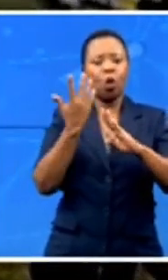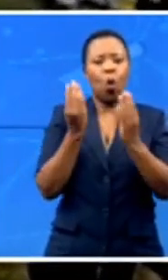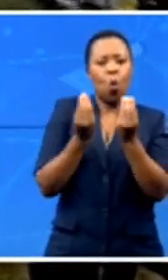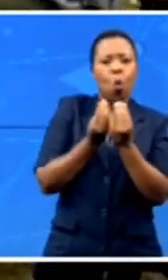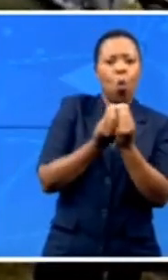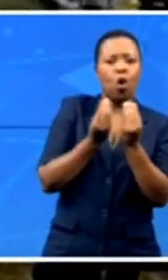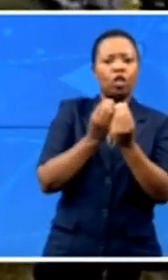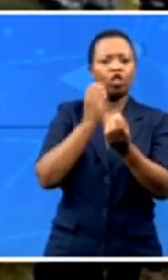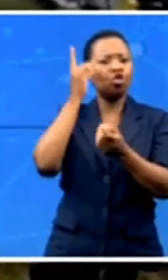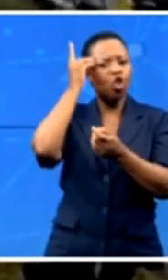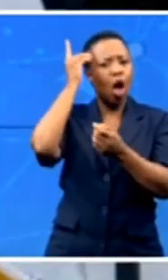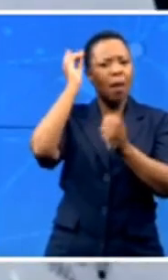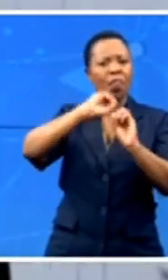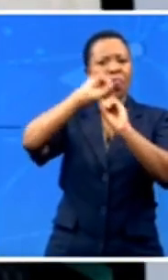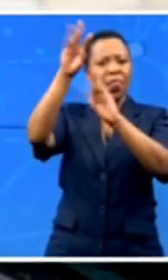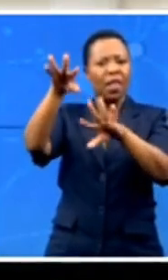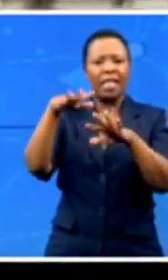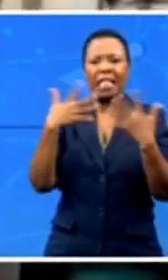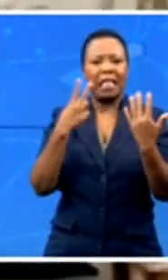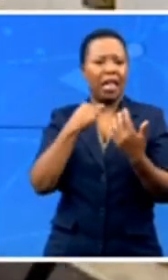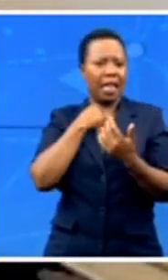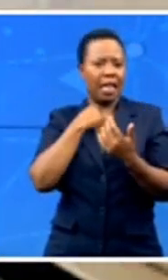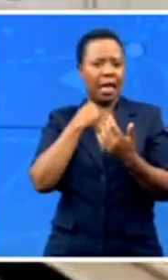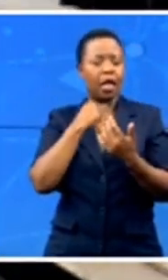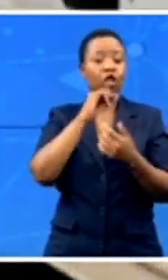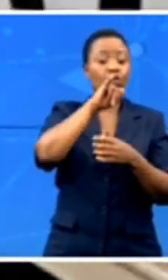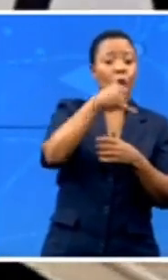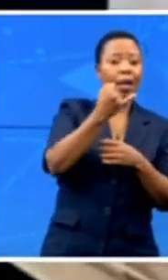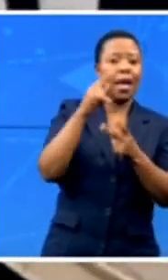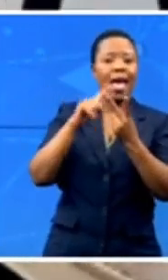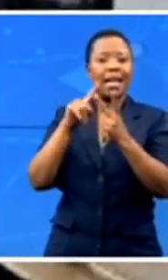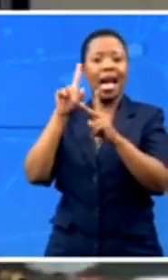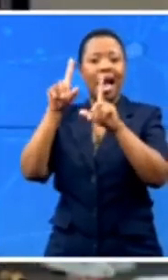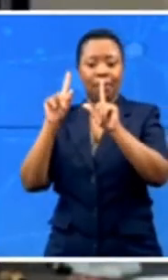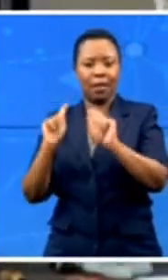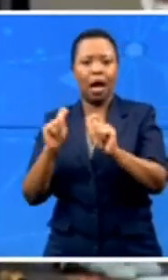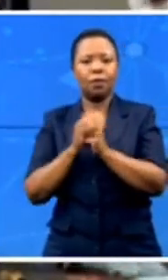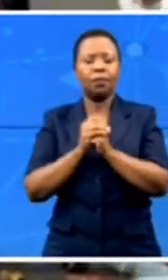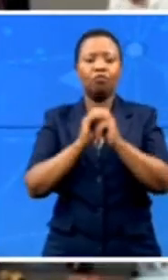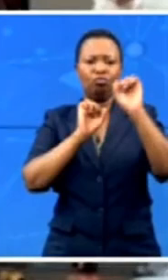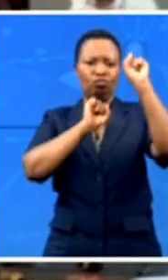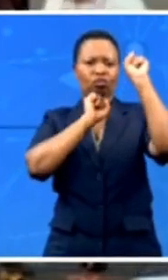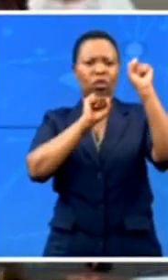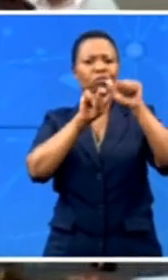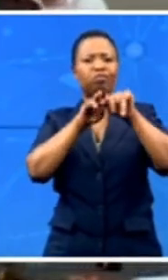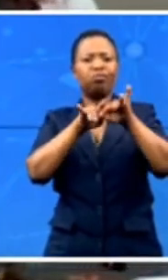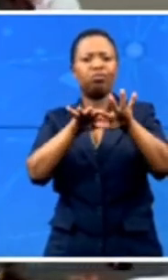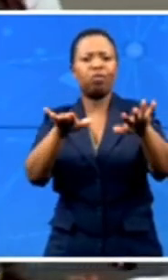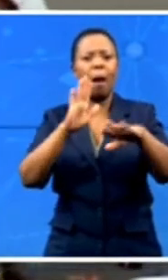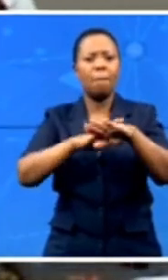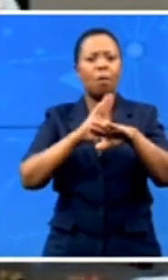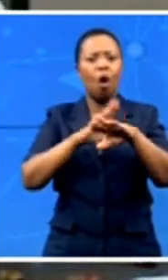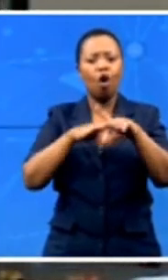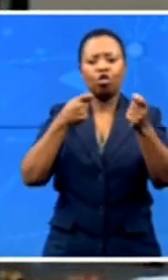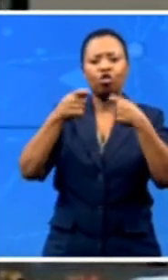hub of Johannesburg and Cape Town. The unrest spread within KwaZulu-Natal. Shopping malls and centres were ransacked by